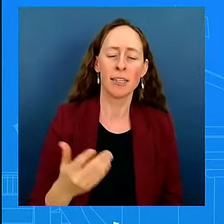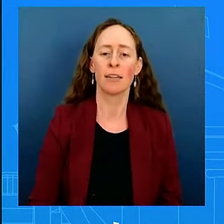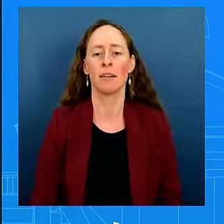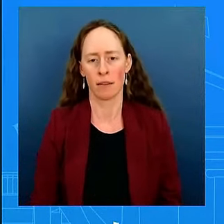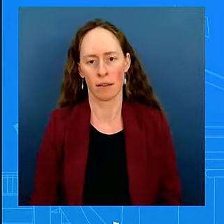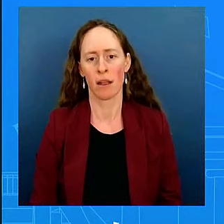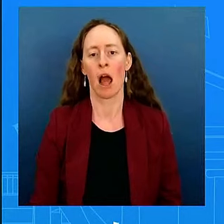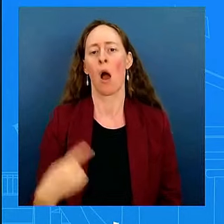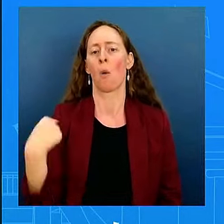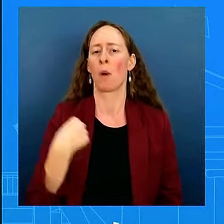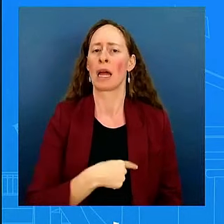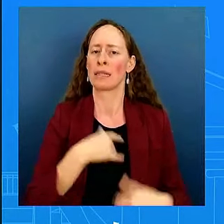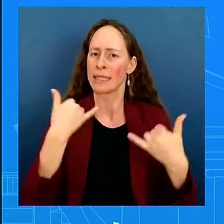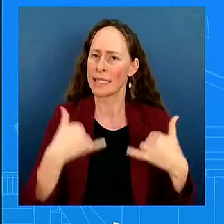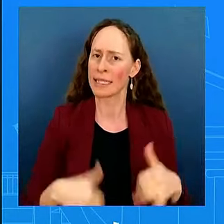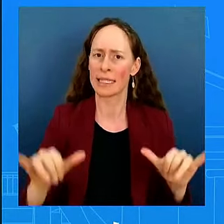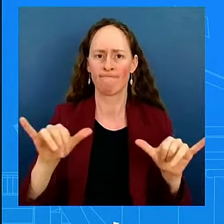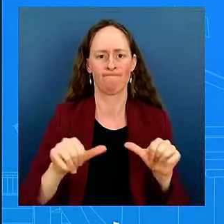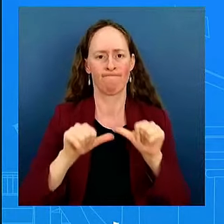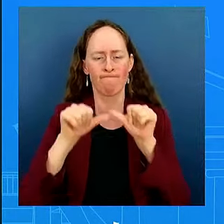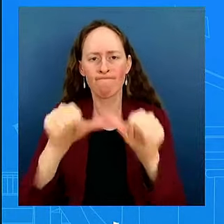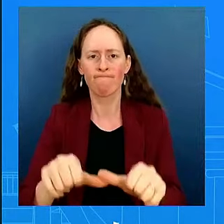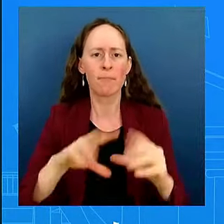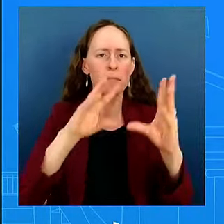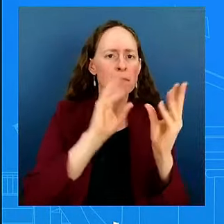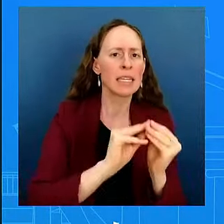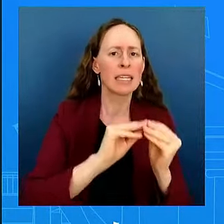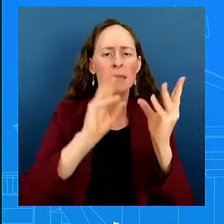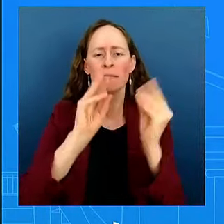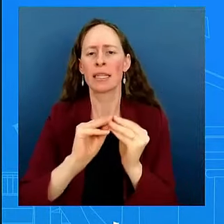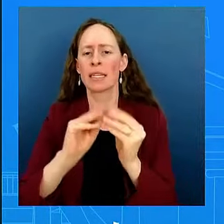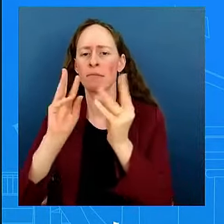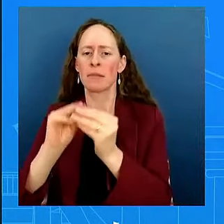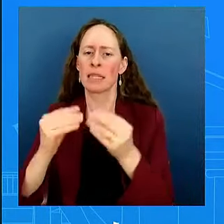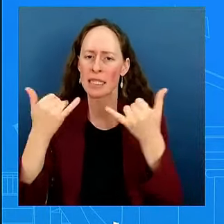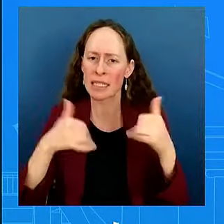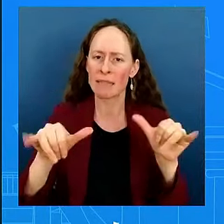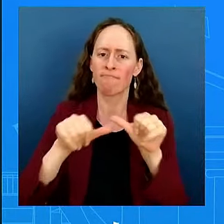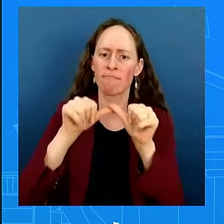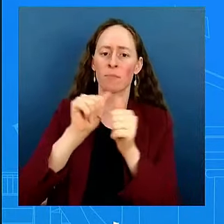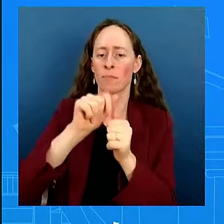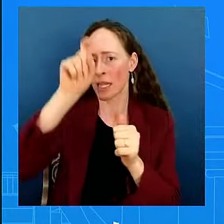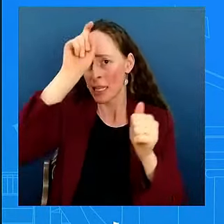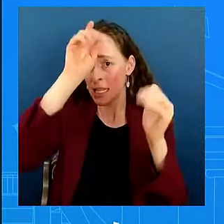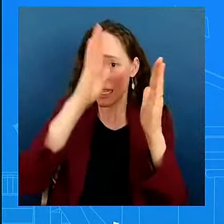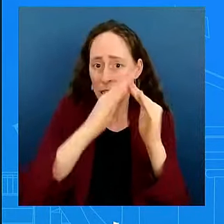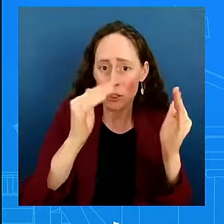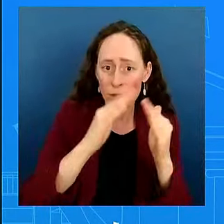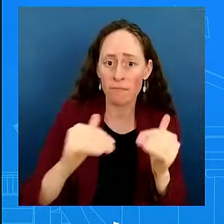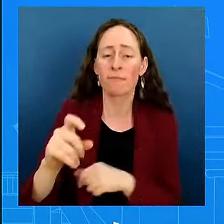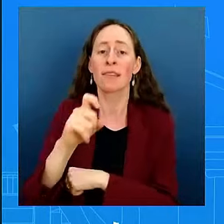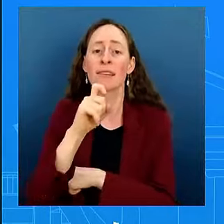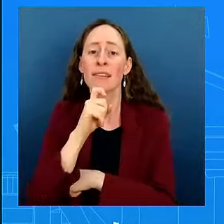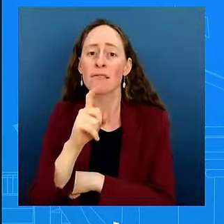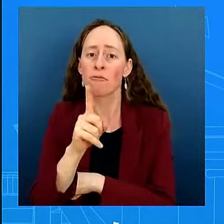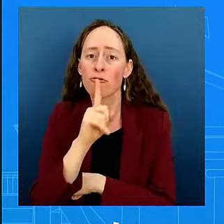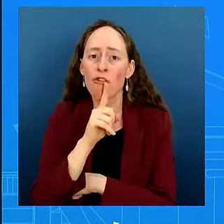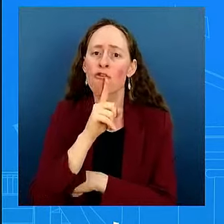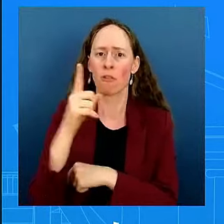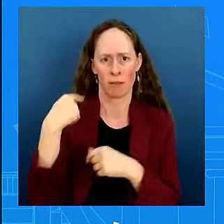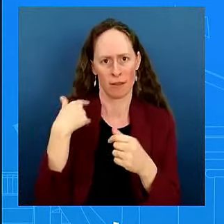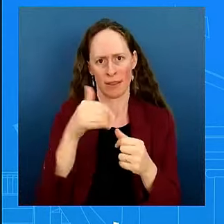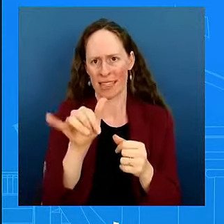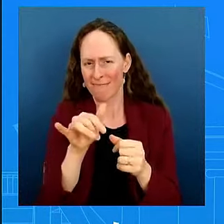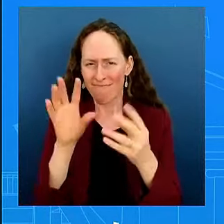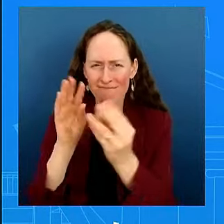our co-mediators, the co-mediators, which is Egypt and Qatar. That continues. And so the president has had regular, gets daily